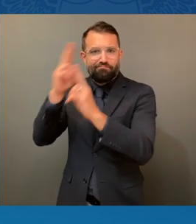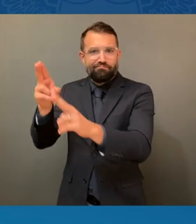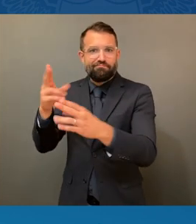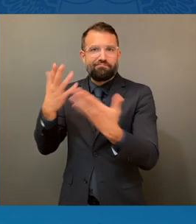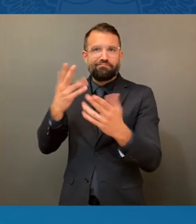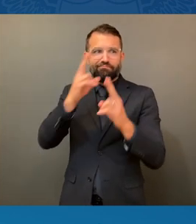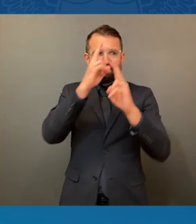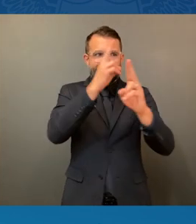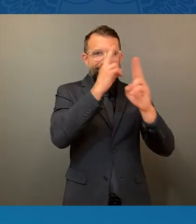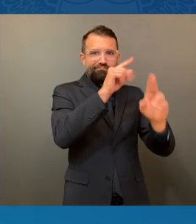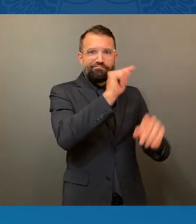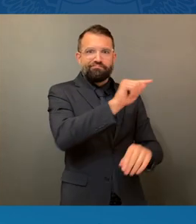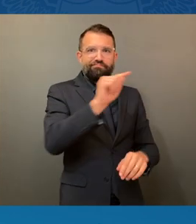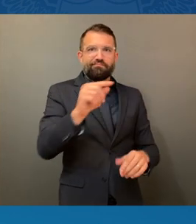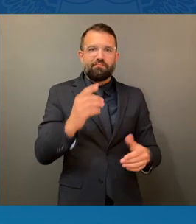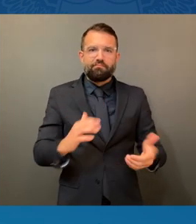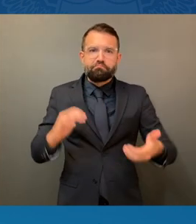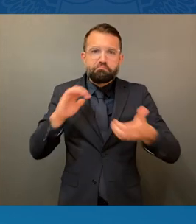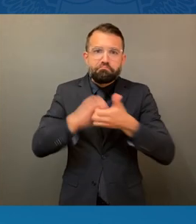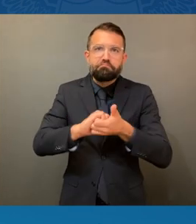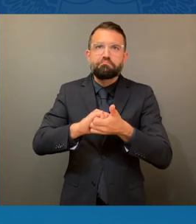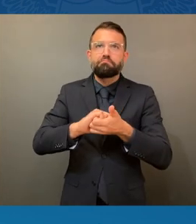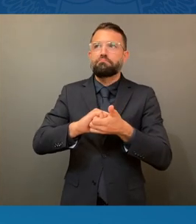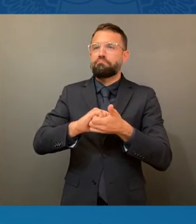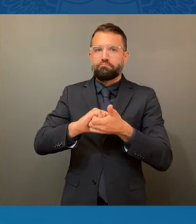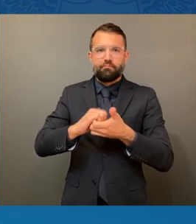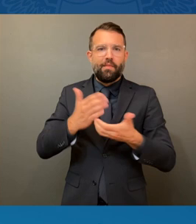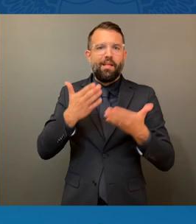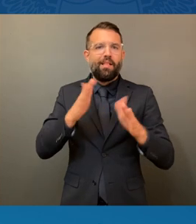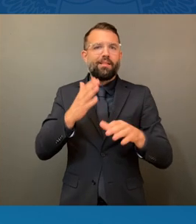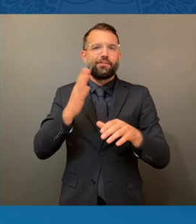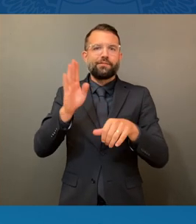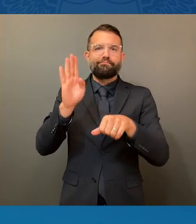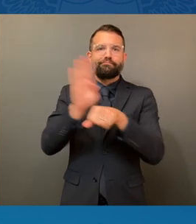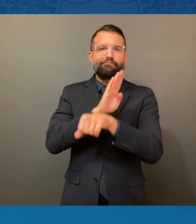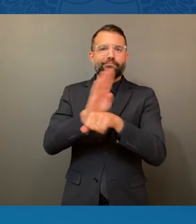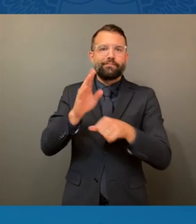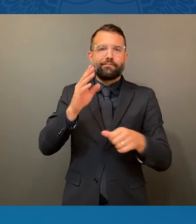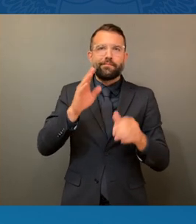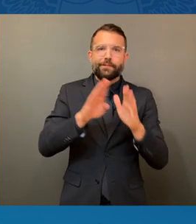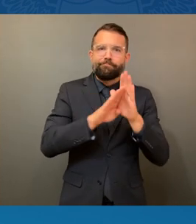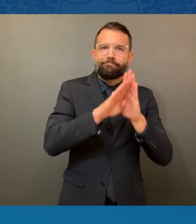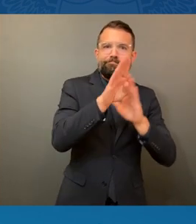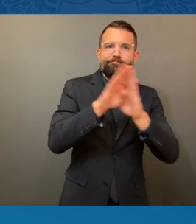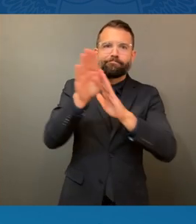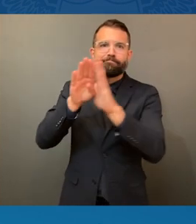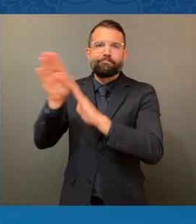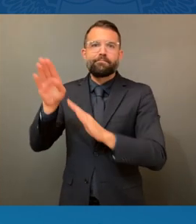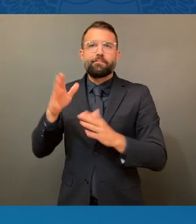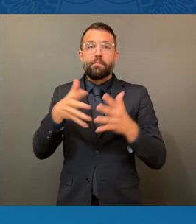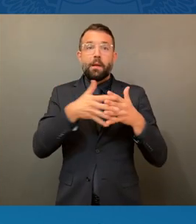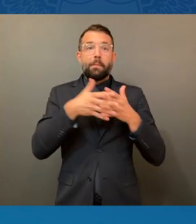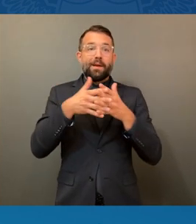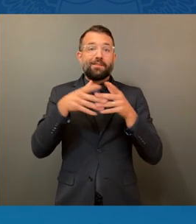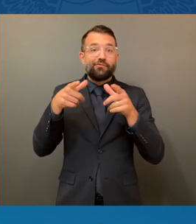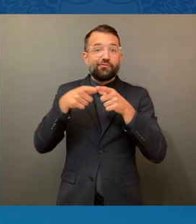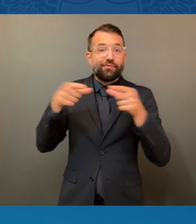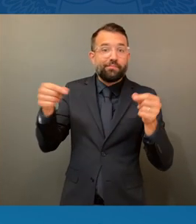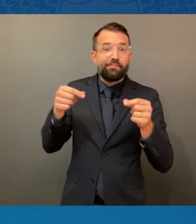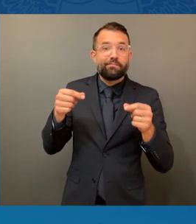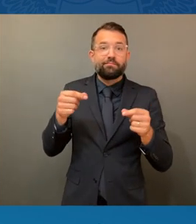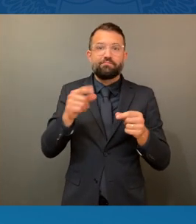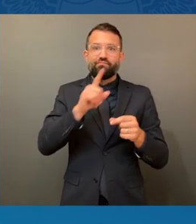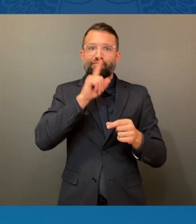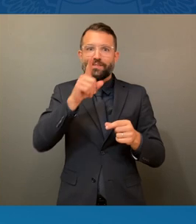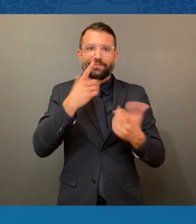what it has done to allow our businesses to thrive and our nations to prosper. So, given all of these